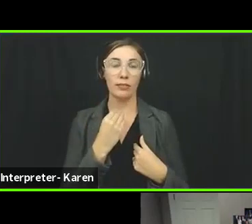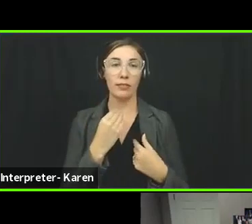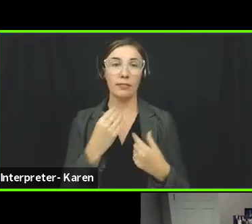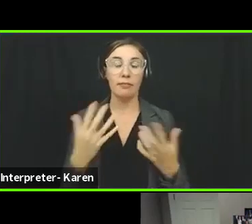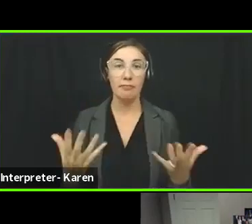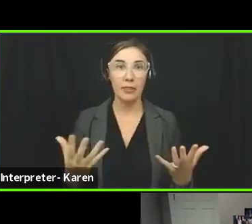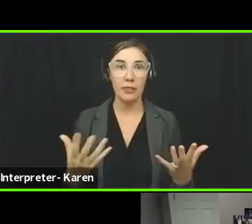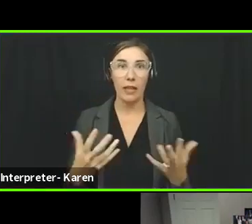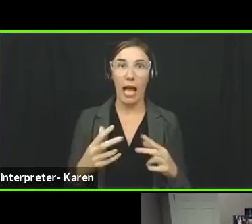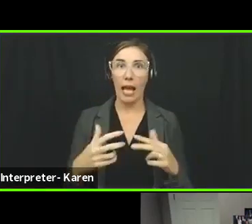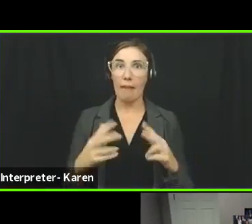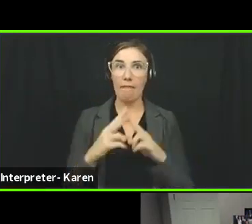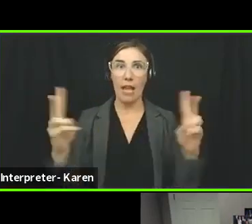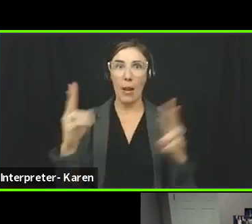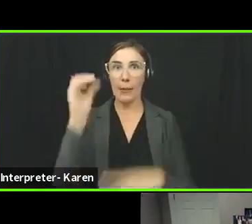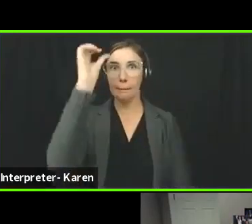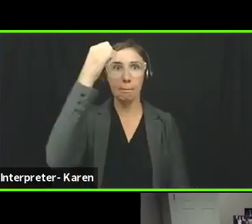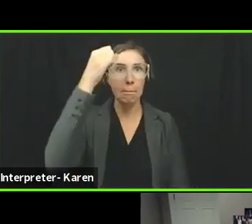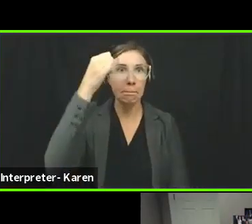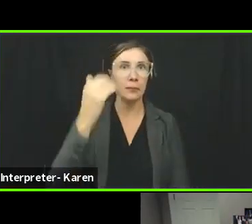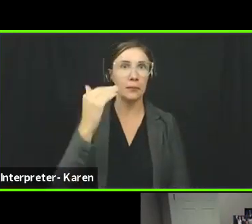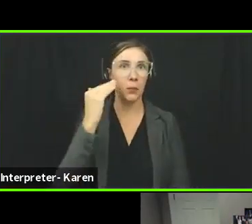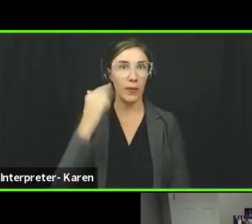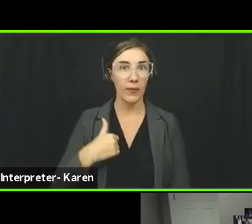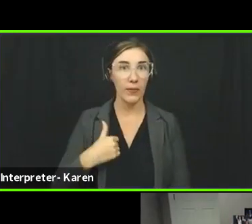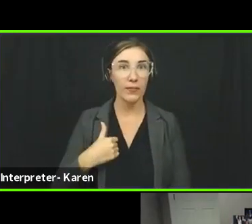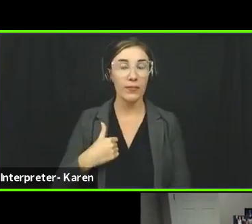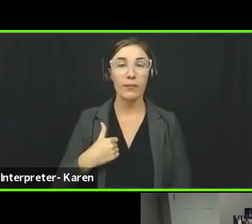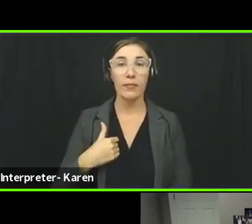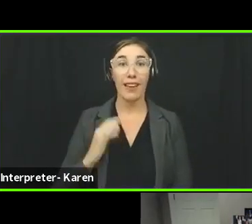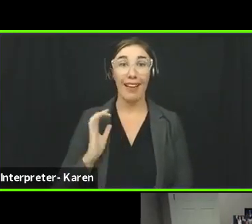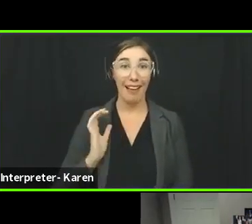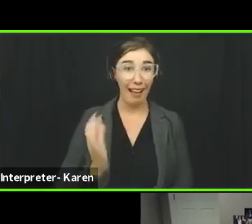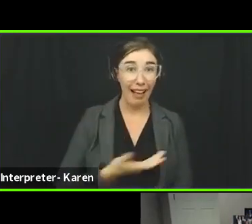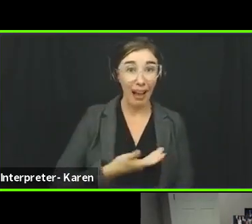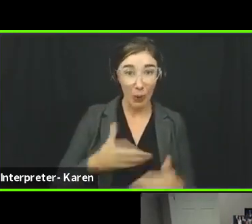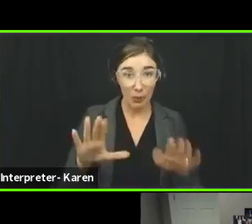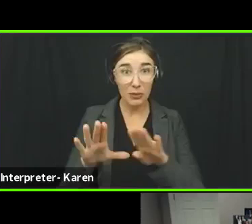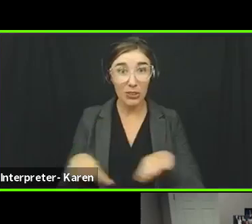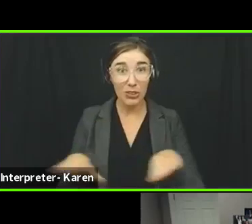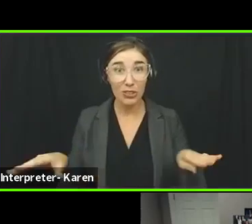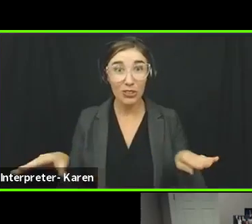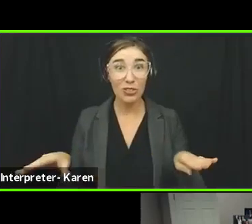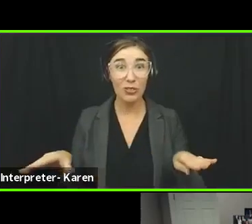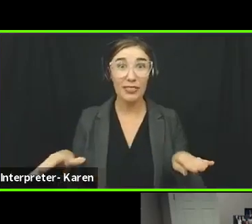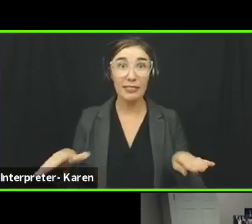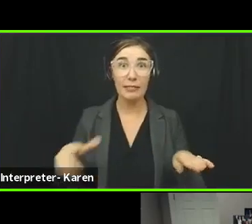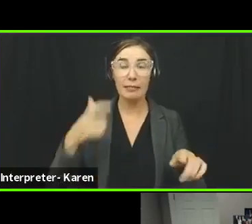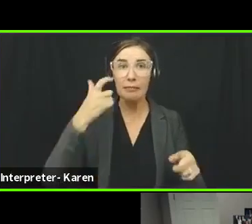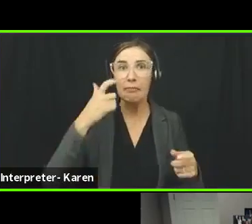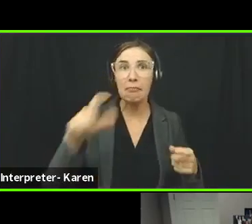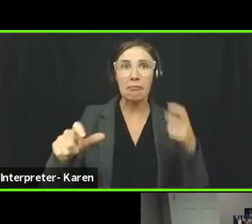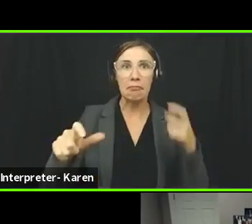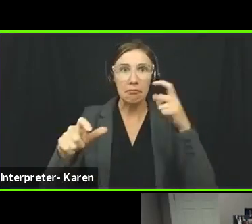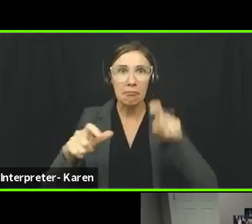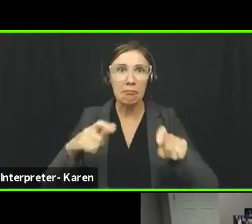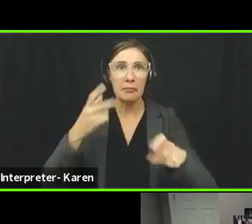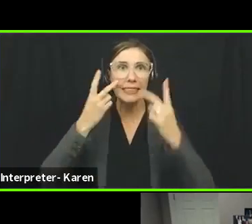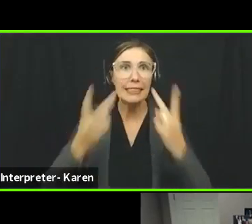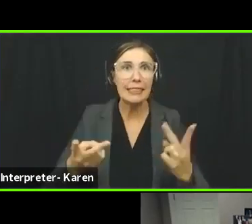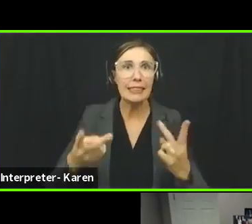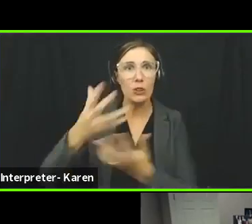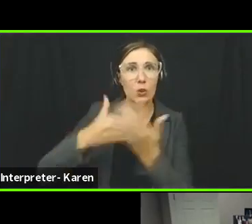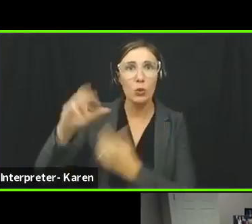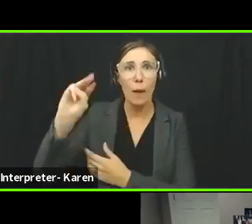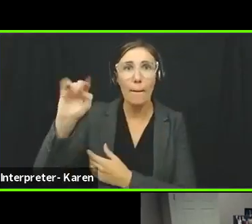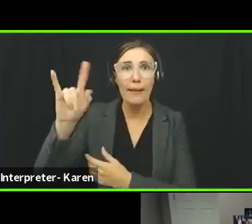very aware of. It's something that all of our our children, you know, are encountering on social media, as we've been talking